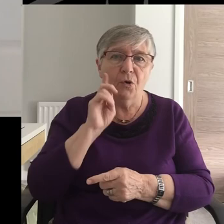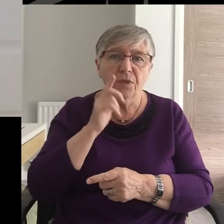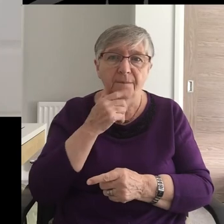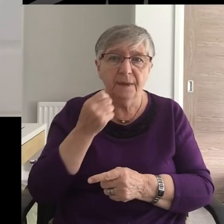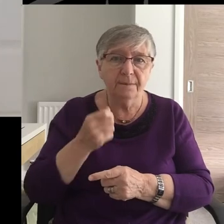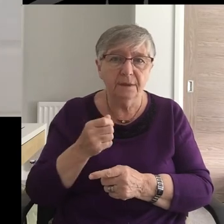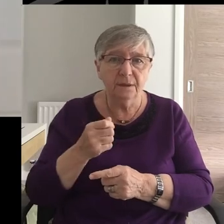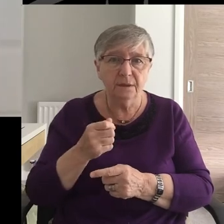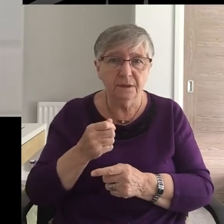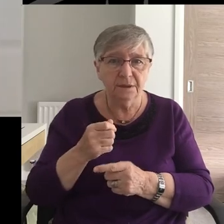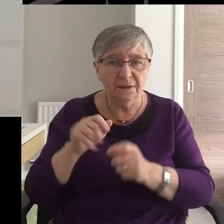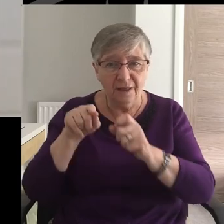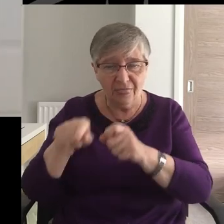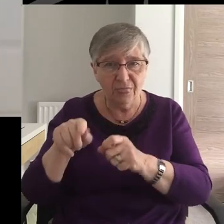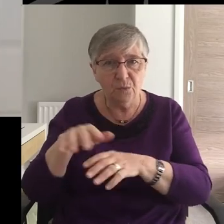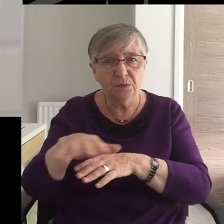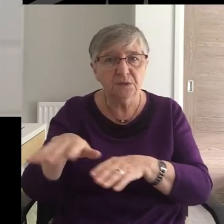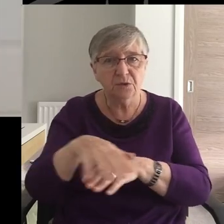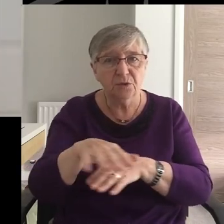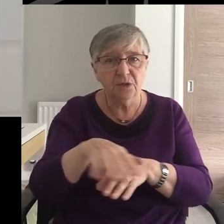stuck in these situations Lord